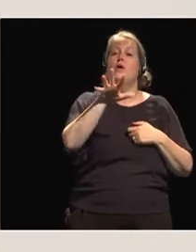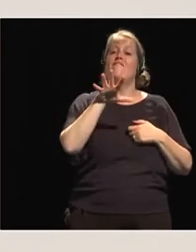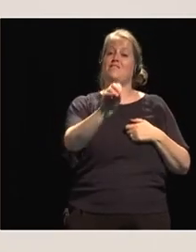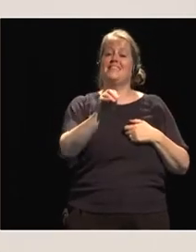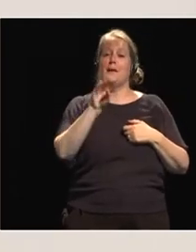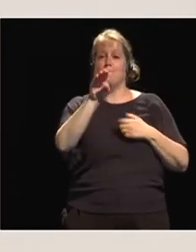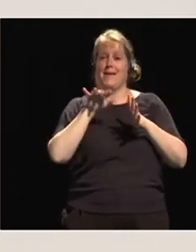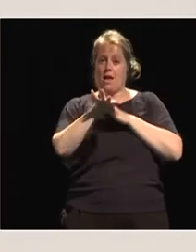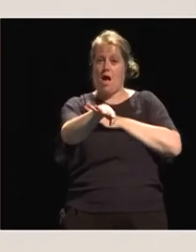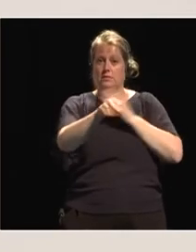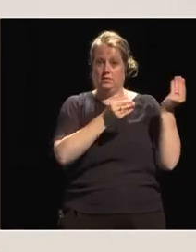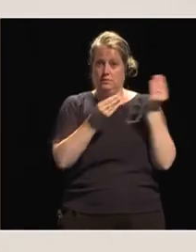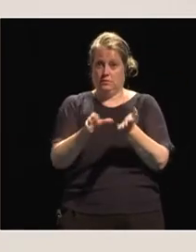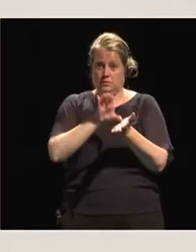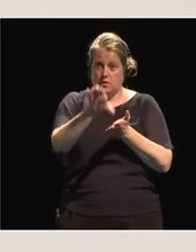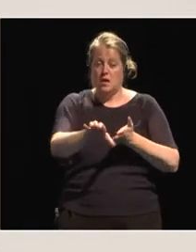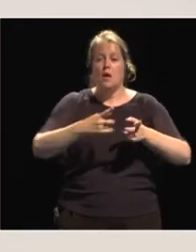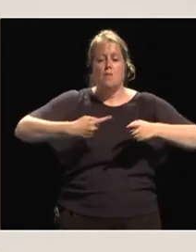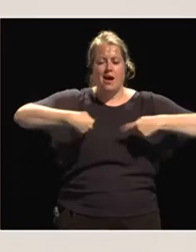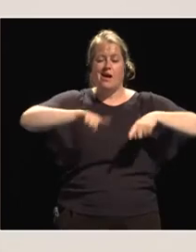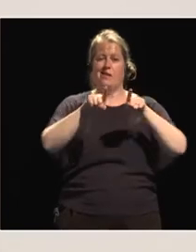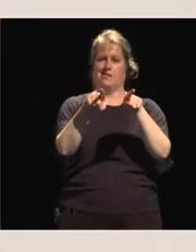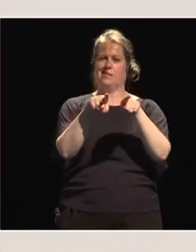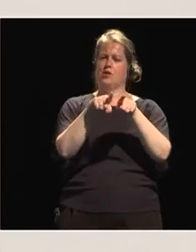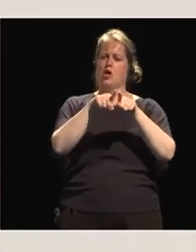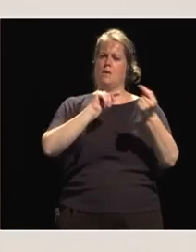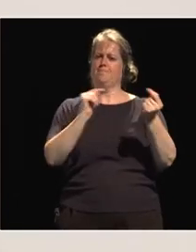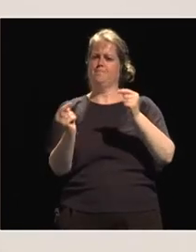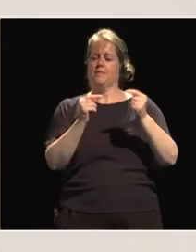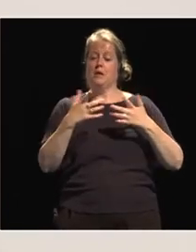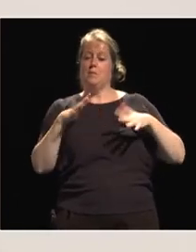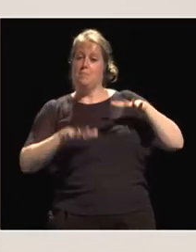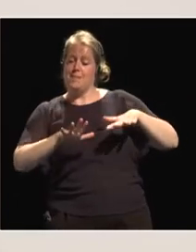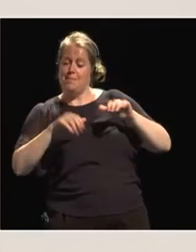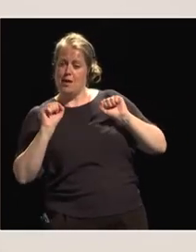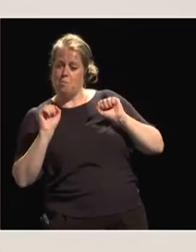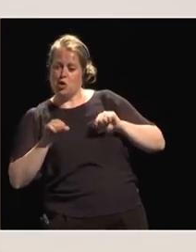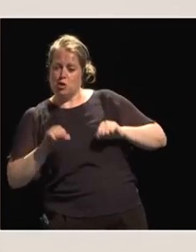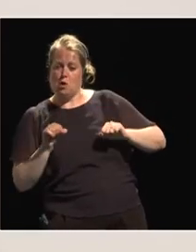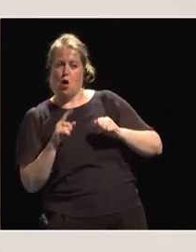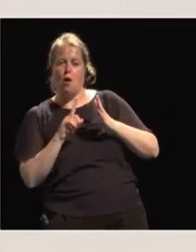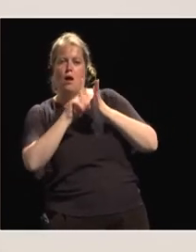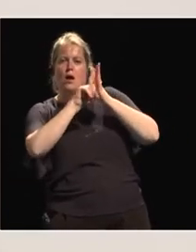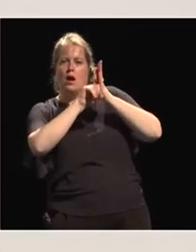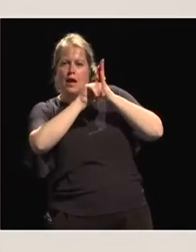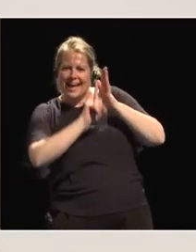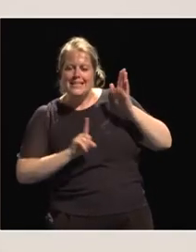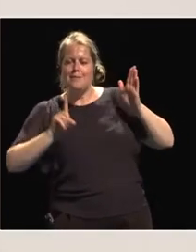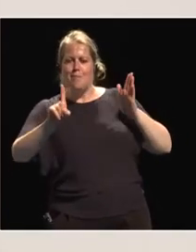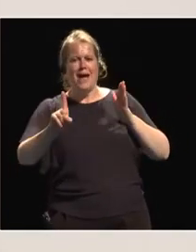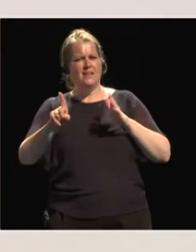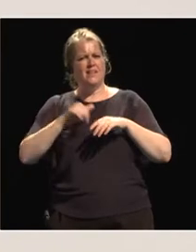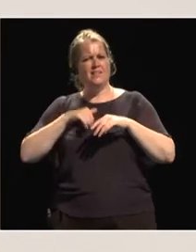EIB also discussed the potentials to make an independent leather park